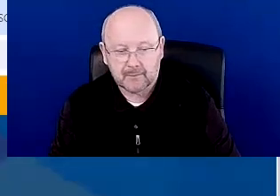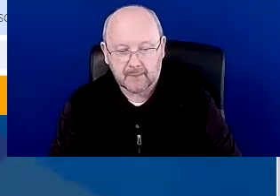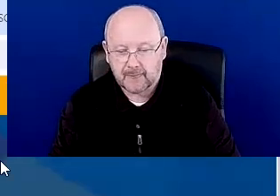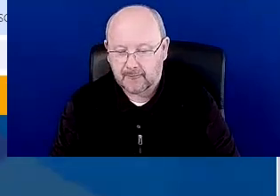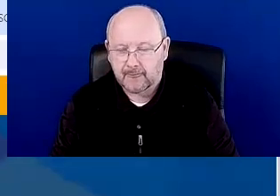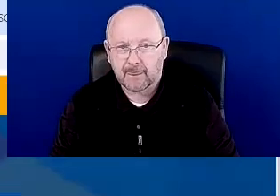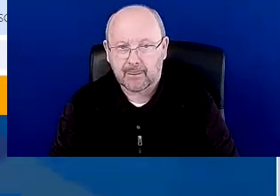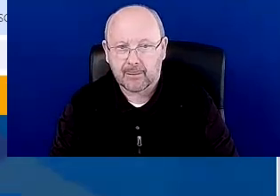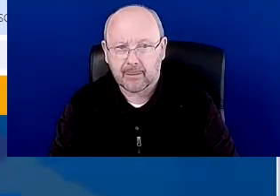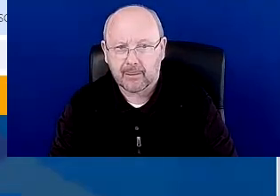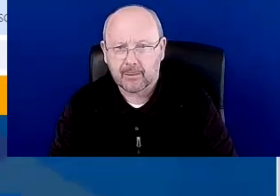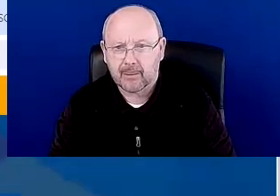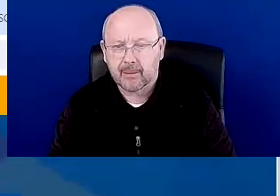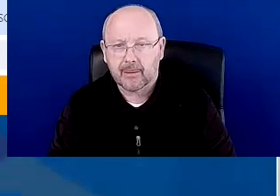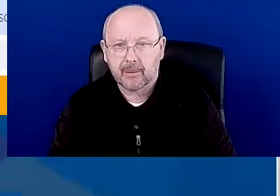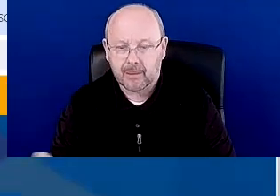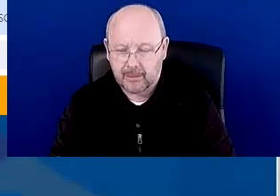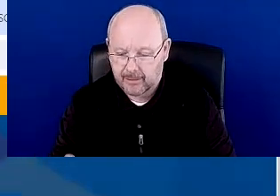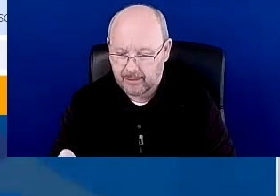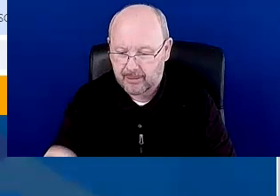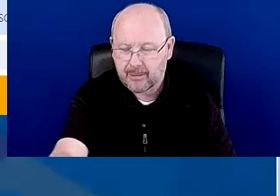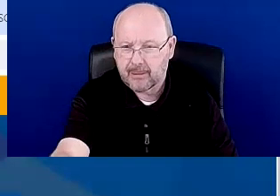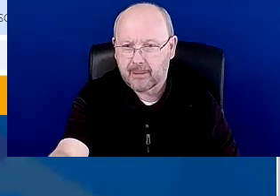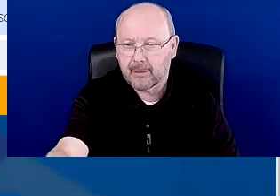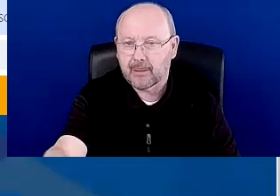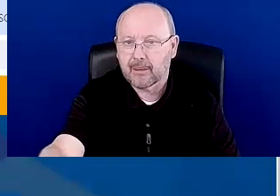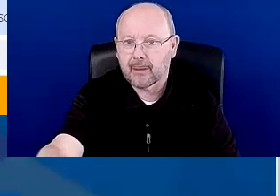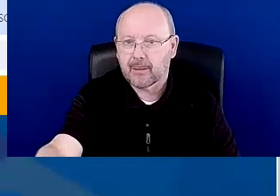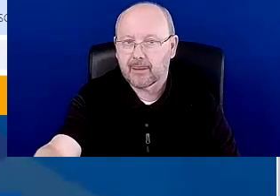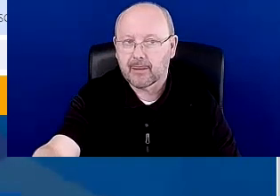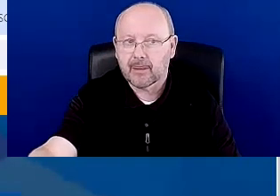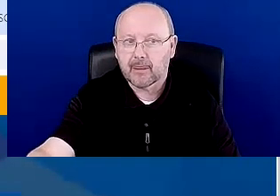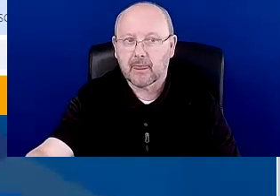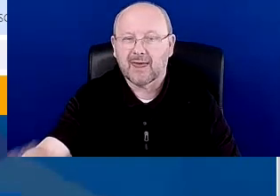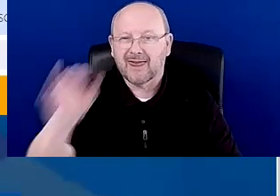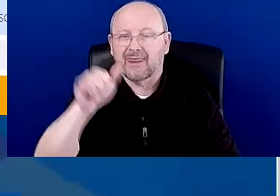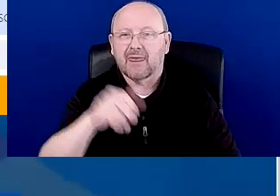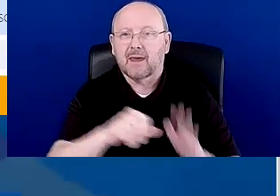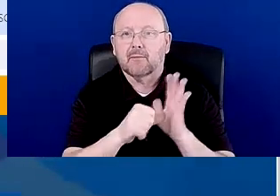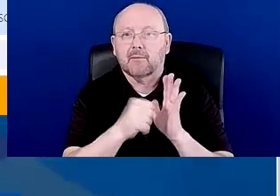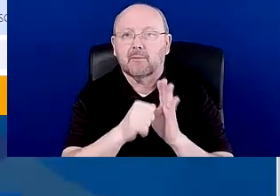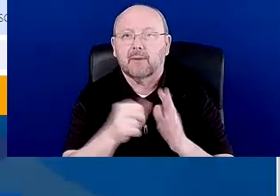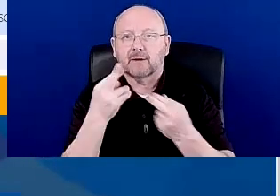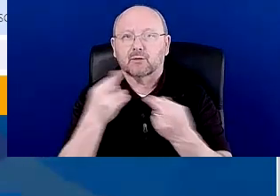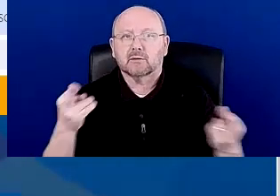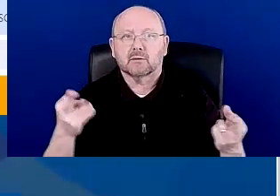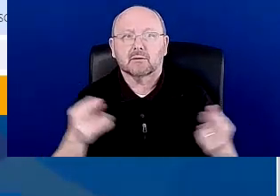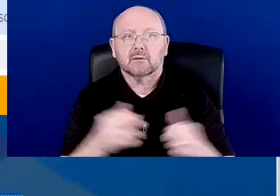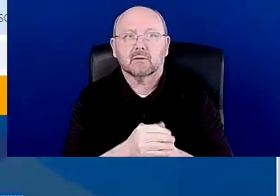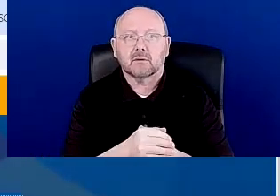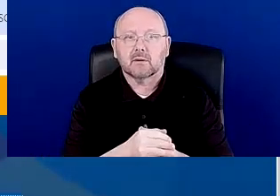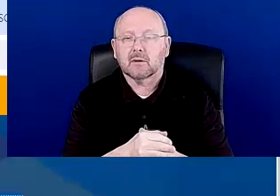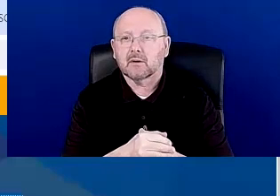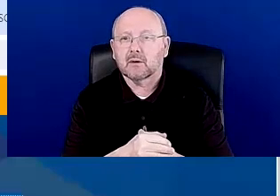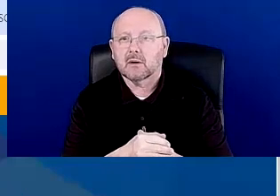Yes. Um, on the page. Okay. So are you on this page? Yeah. So resources, um, I go to curated